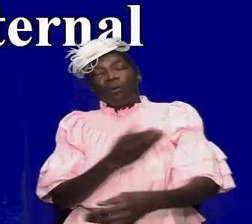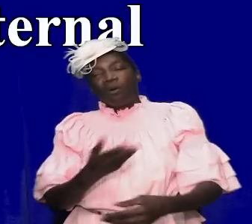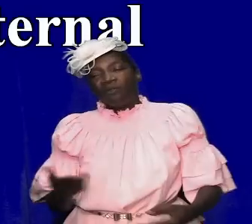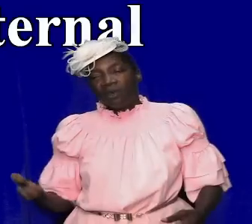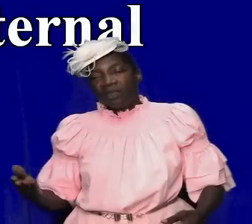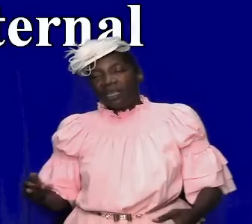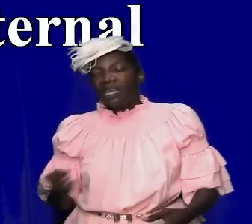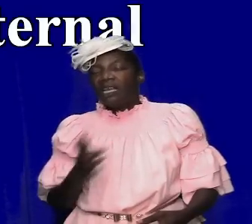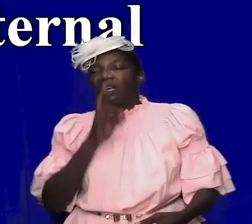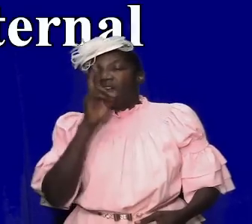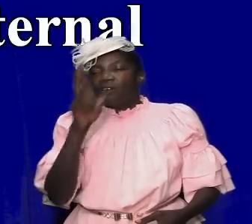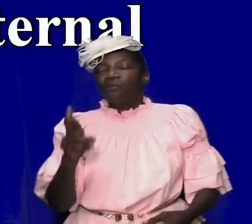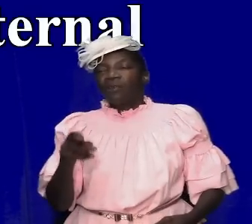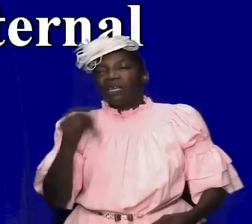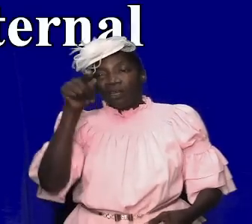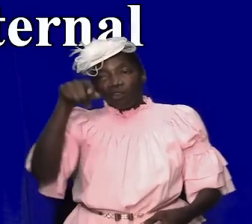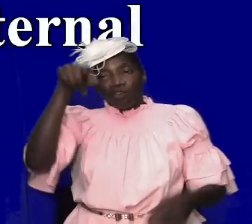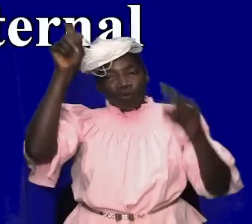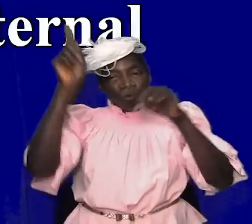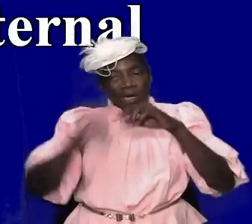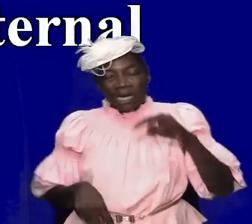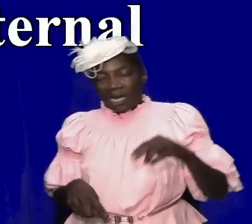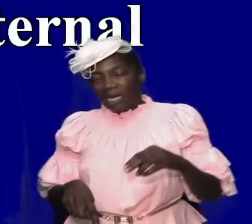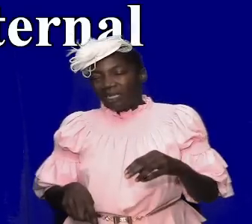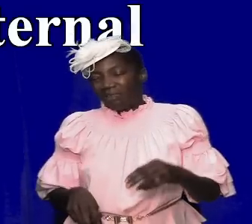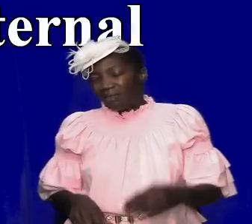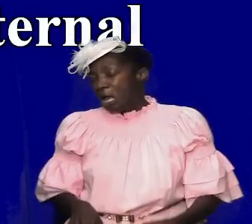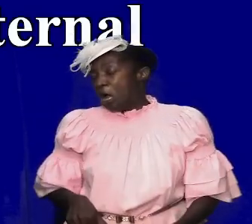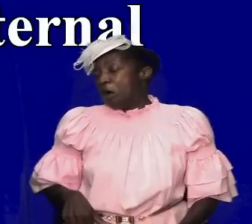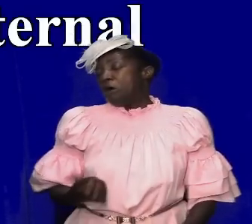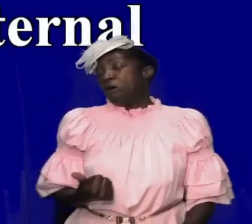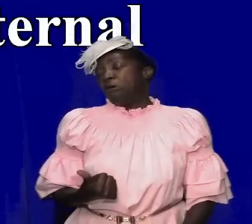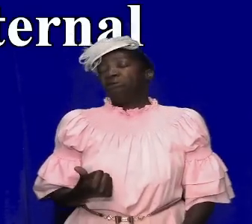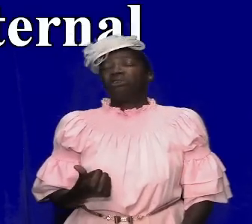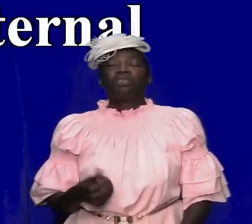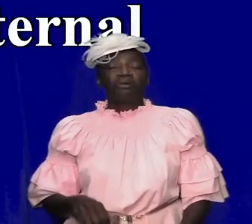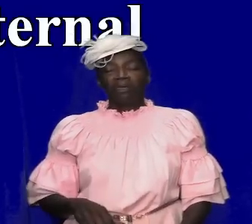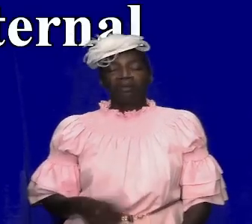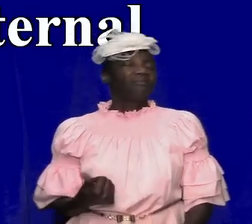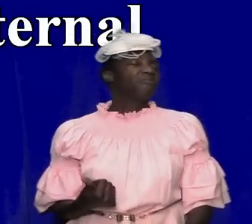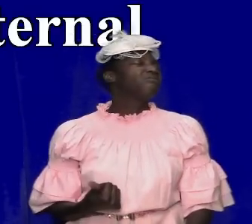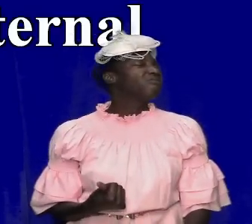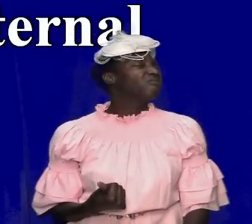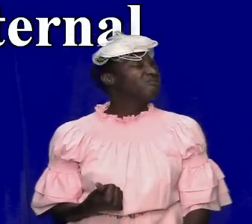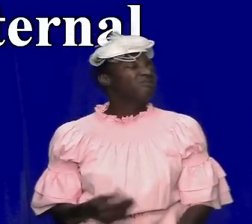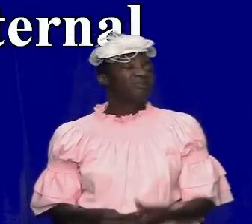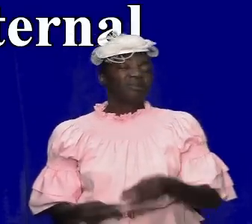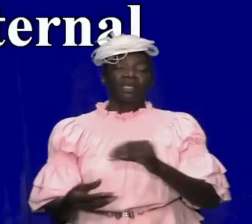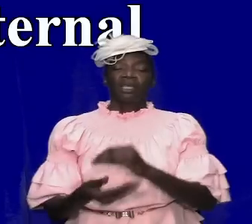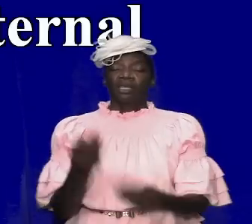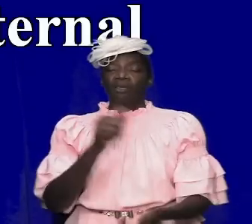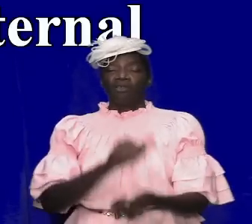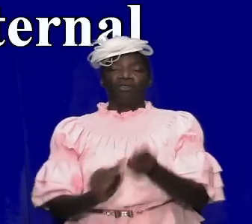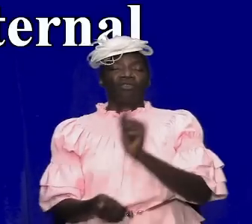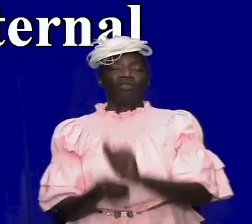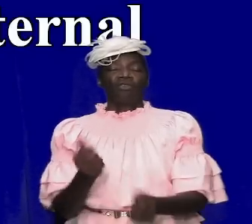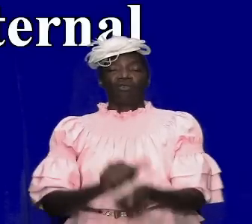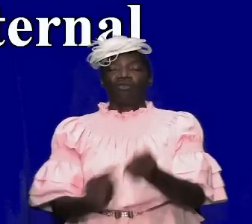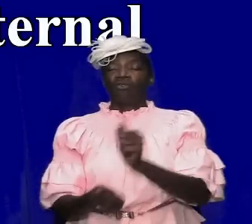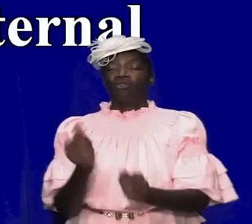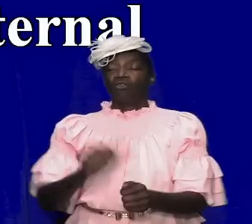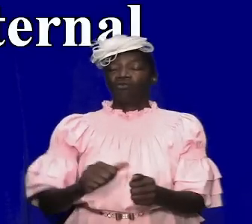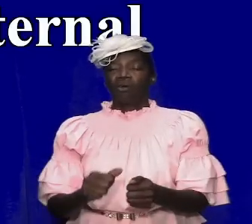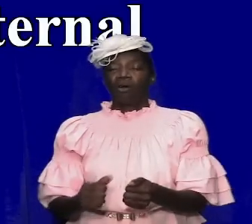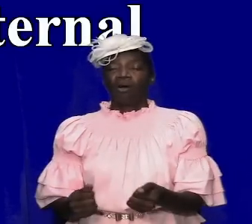real thing you cannot trivialize you cannot trample sacred things